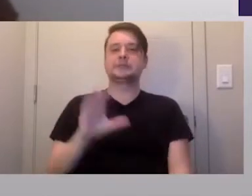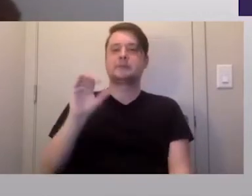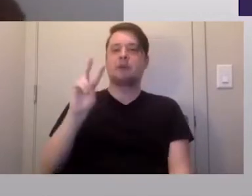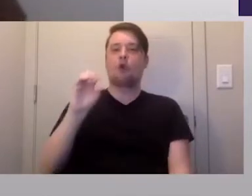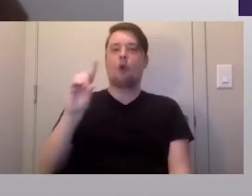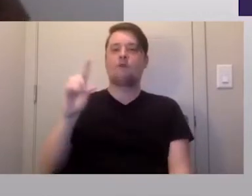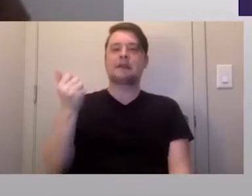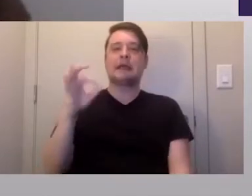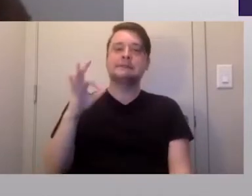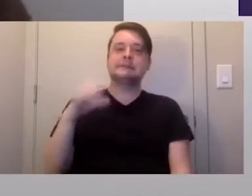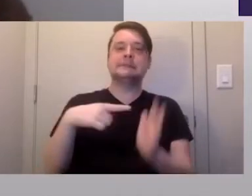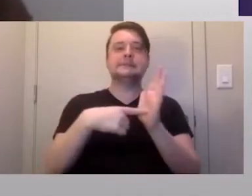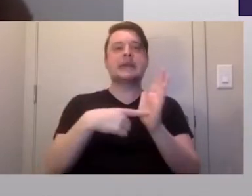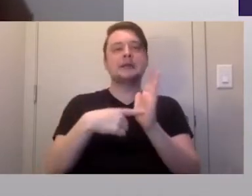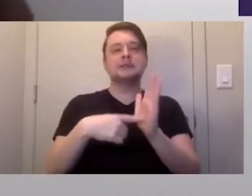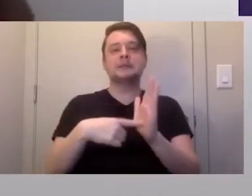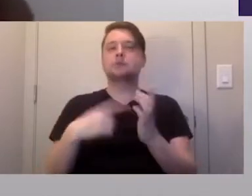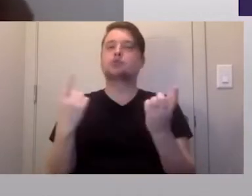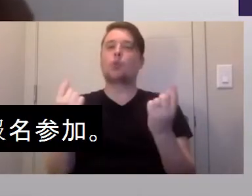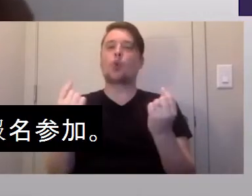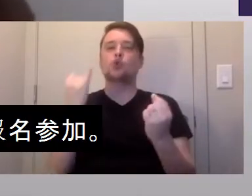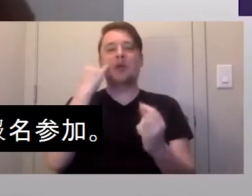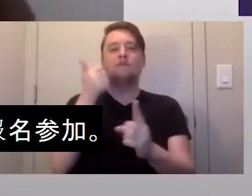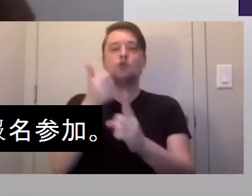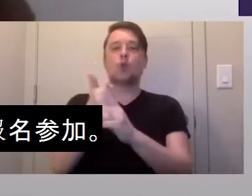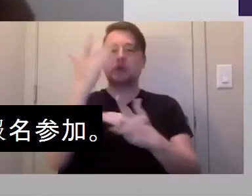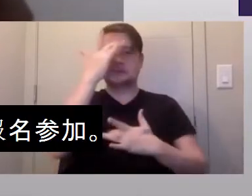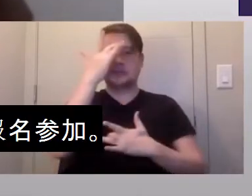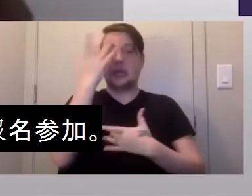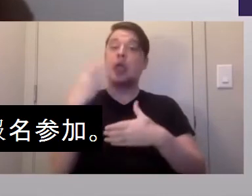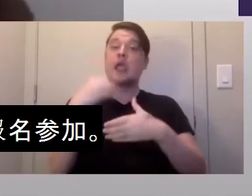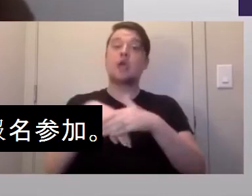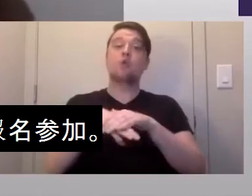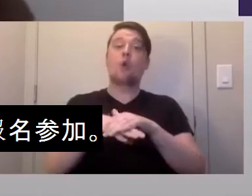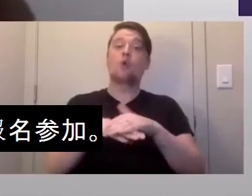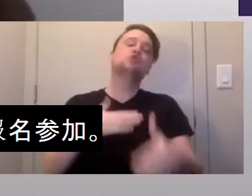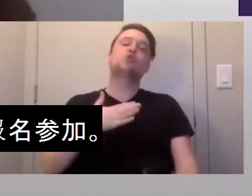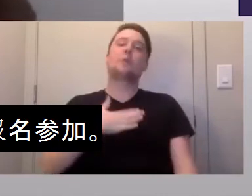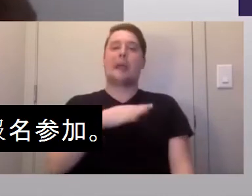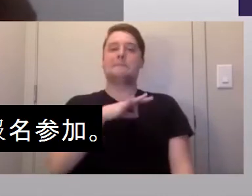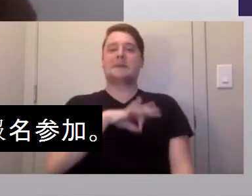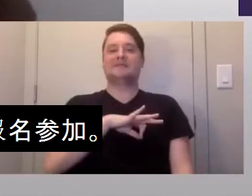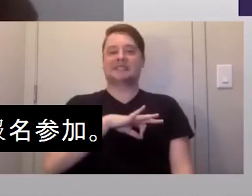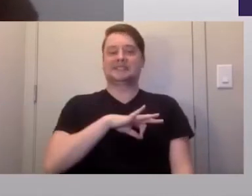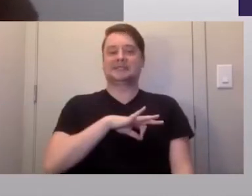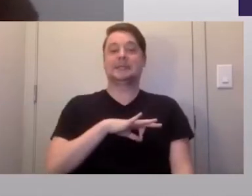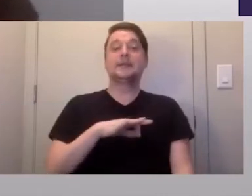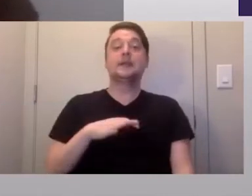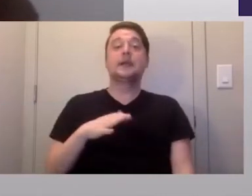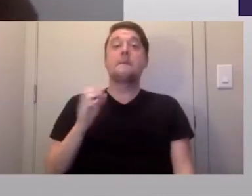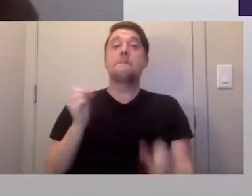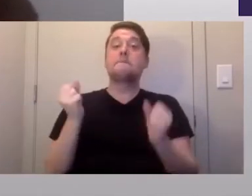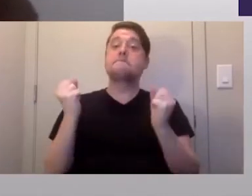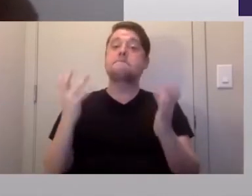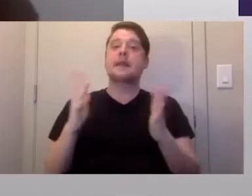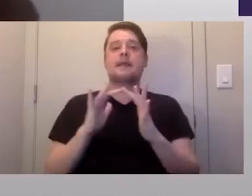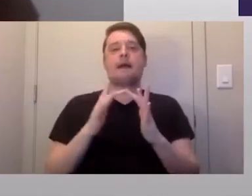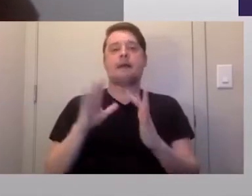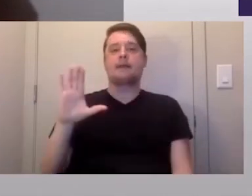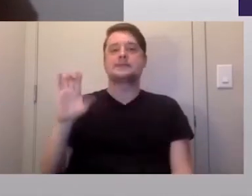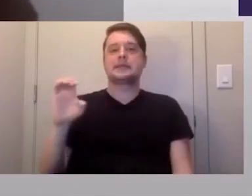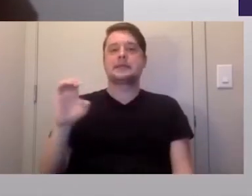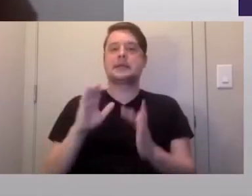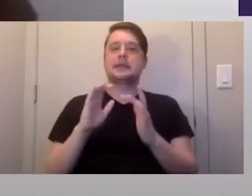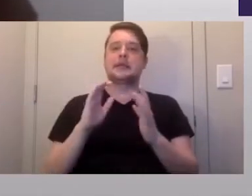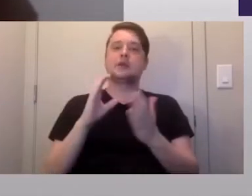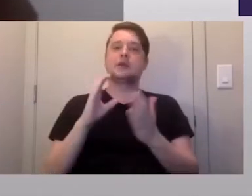symptoms, and what to do if you're sick. You can enroll by logging into My Benefits. Many of our online CE courses, I